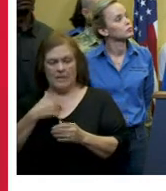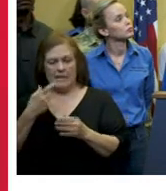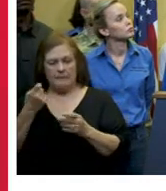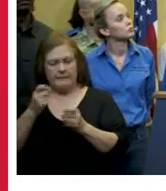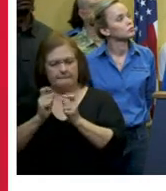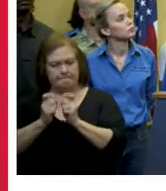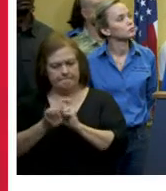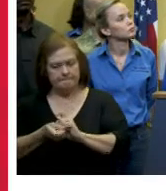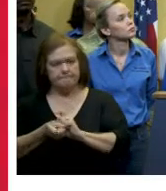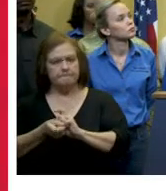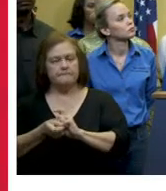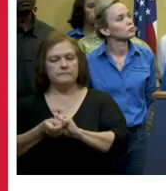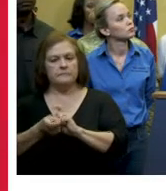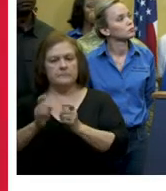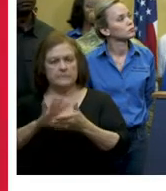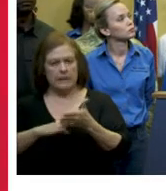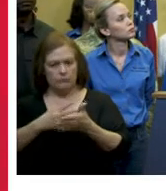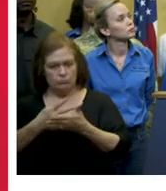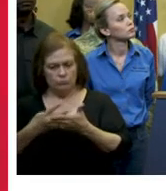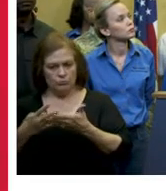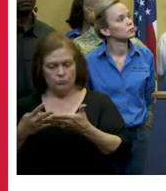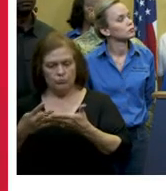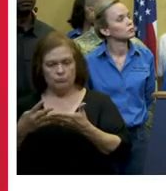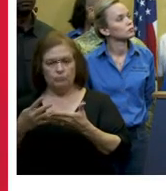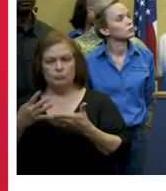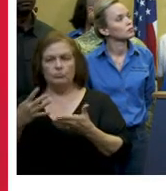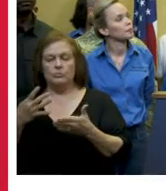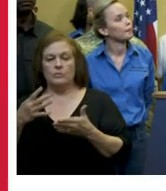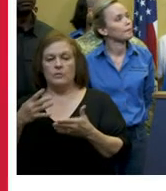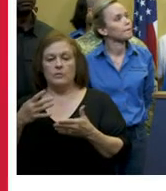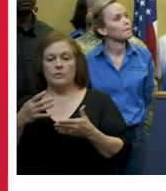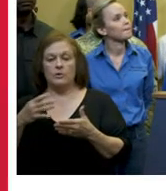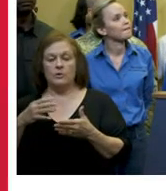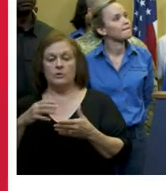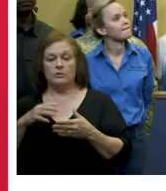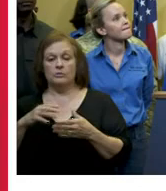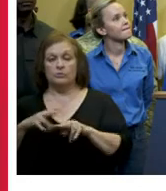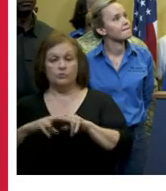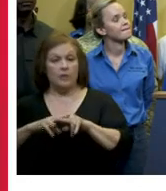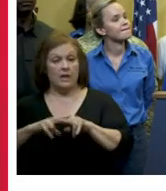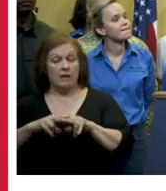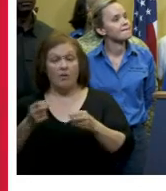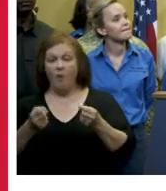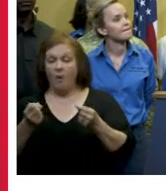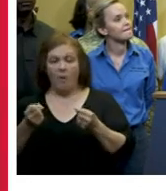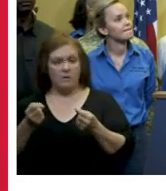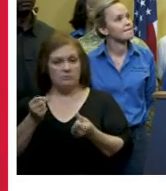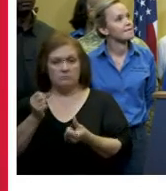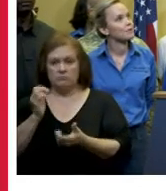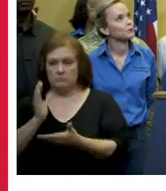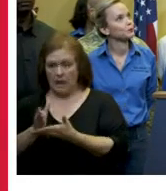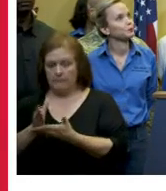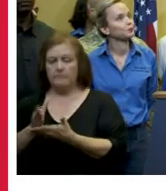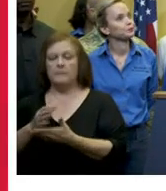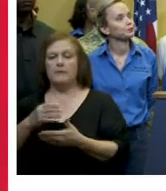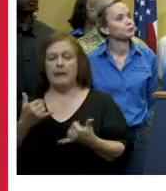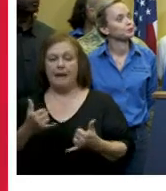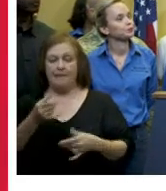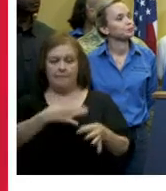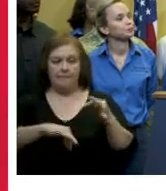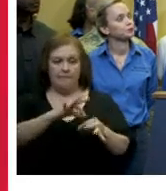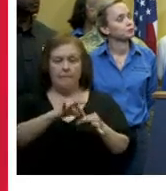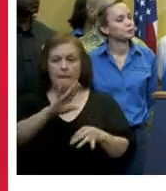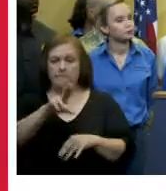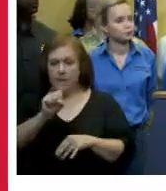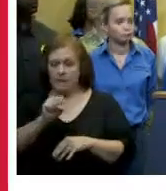all of our buses are on on the street essentially the street cars have been replaced with bus service we do ask the customers who